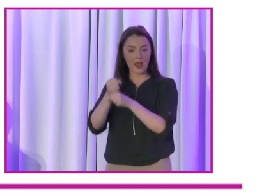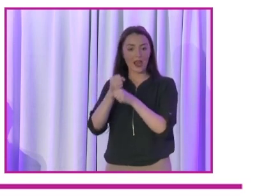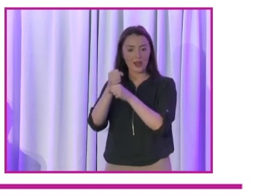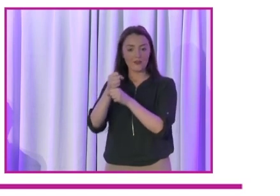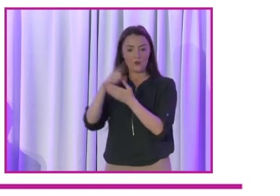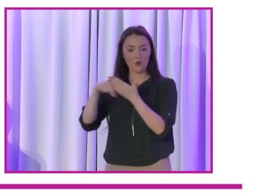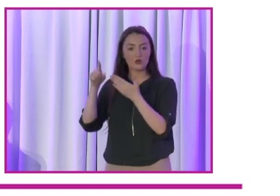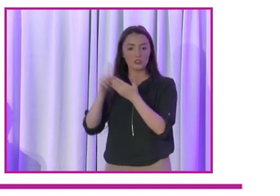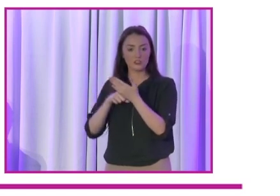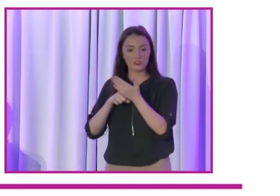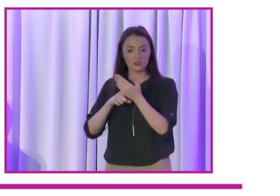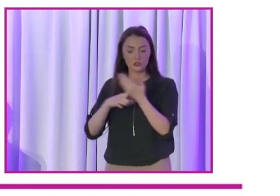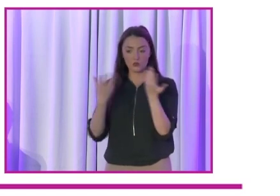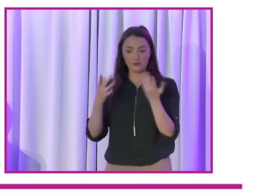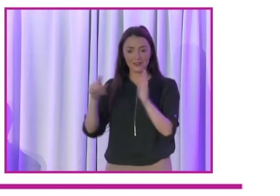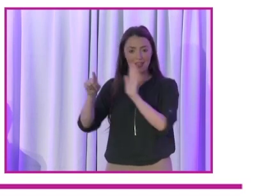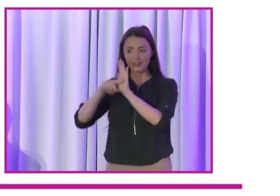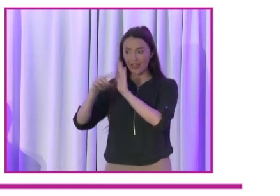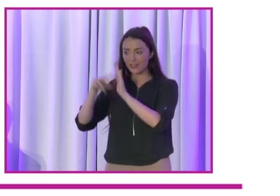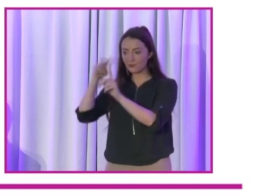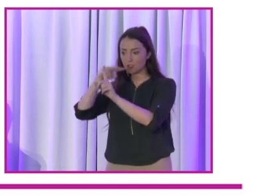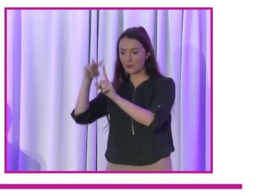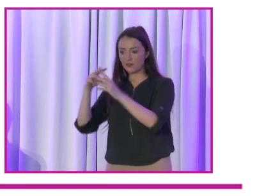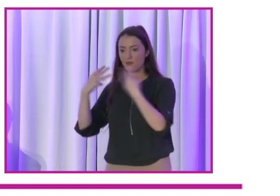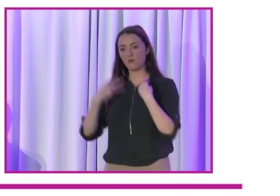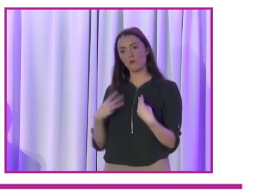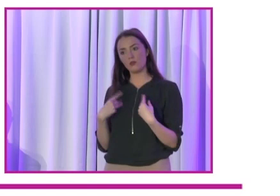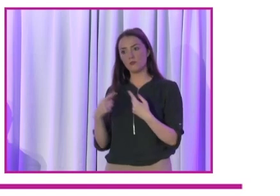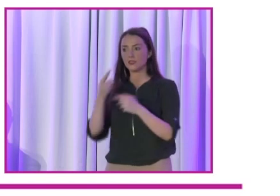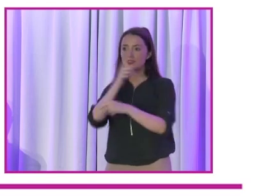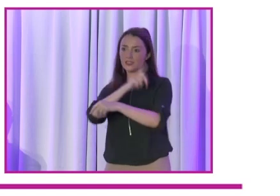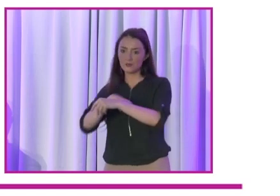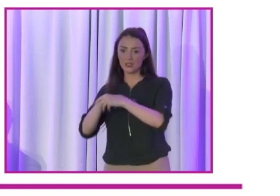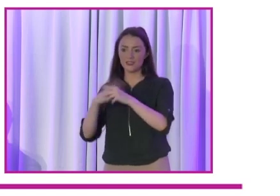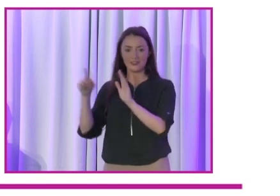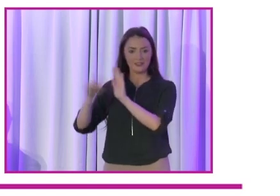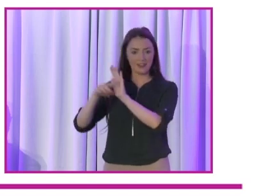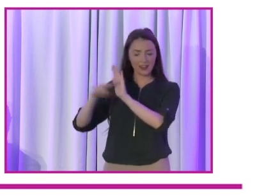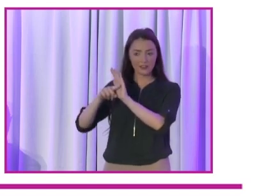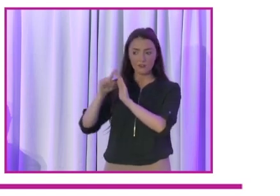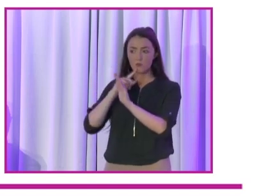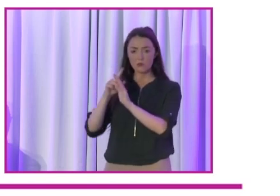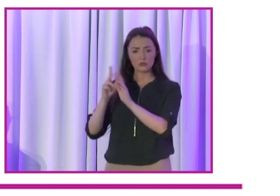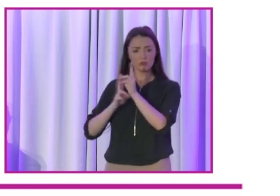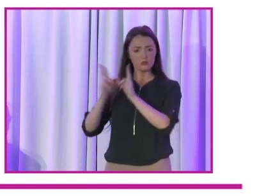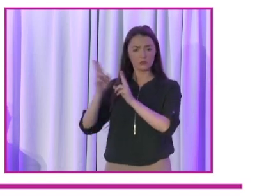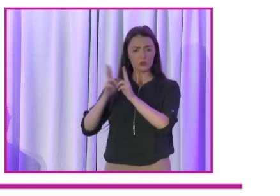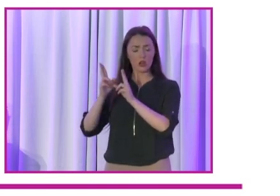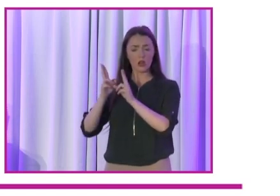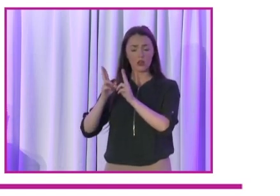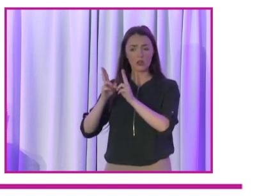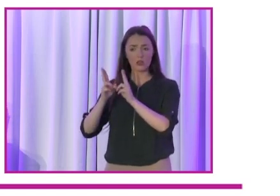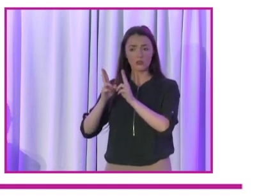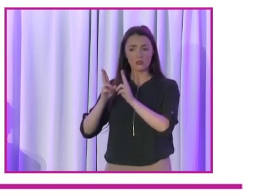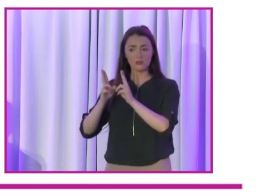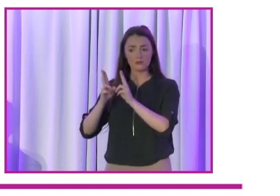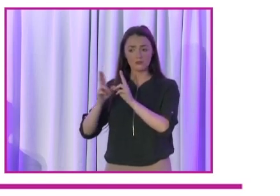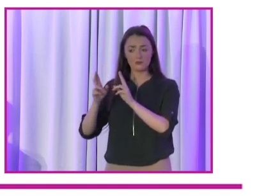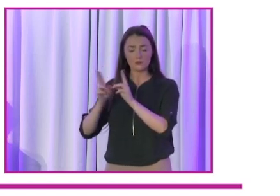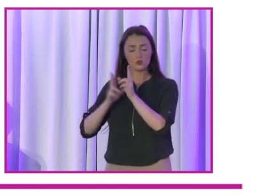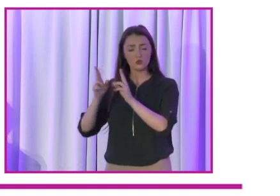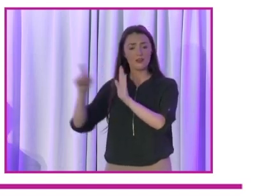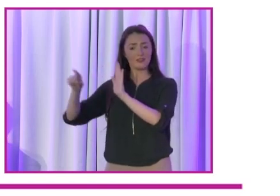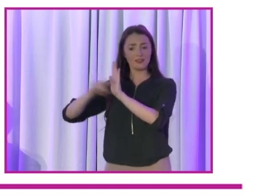that being a woman or being a person, or being a disabled person, somehow or other makes you, creates a negative